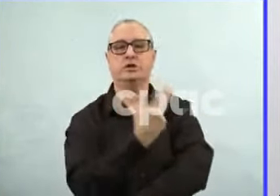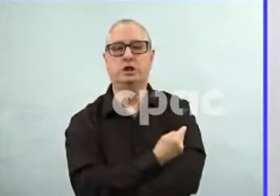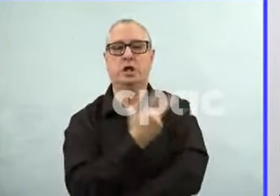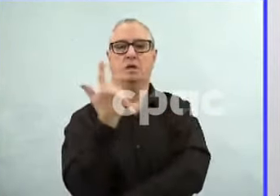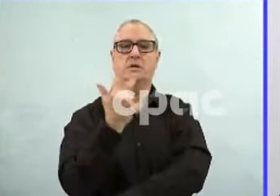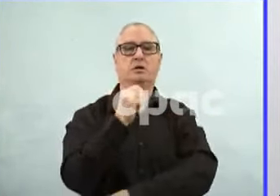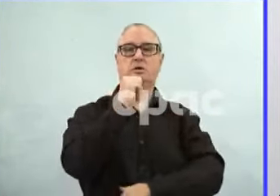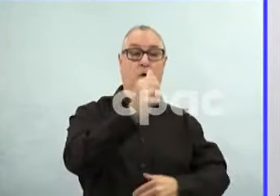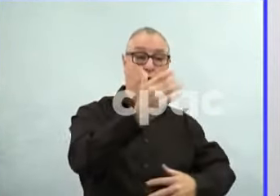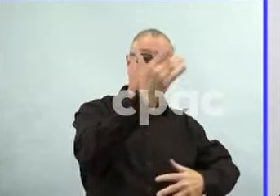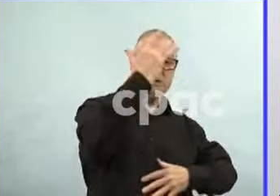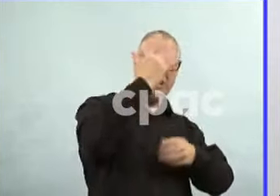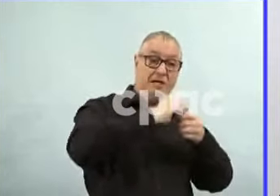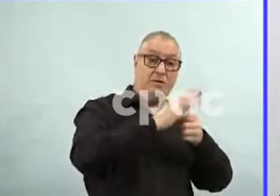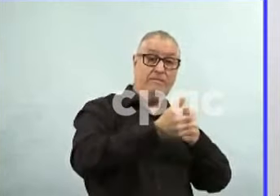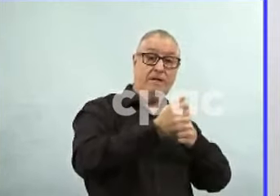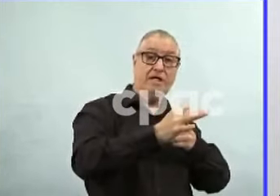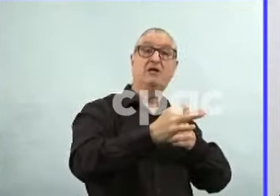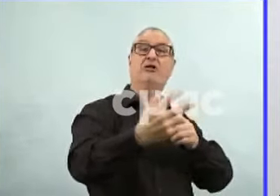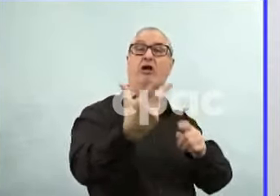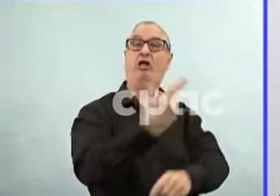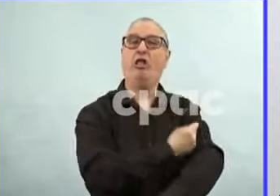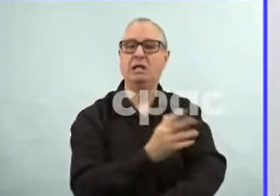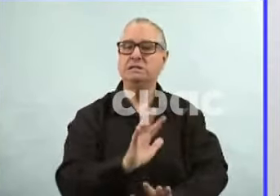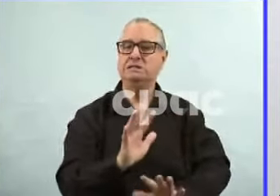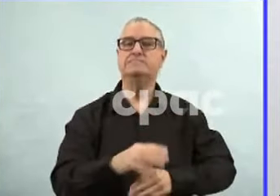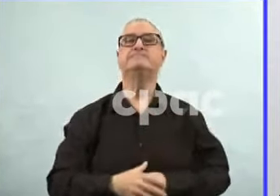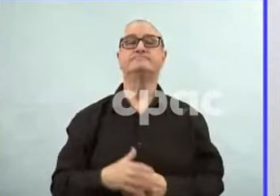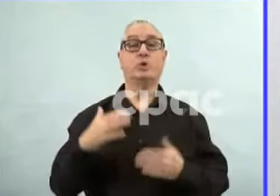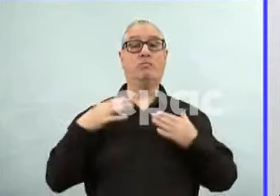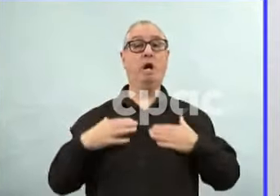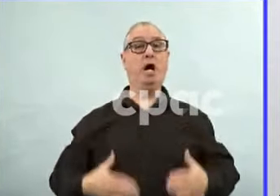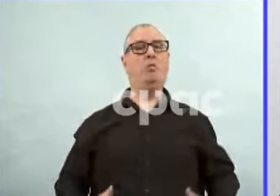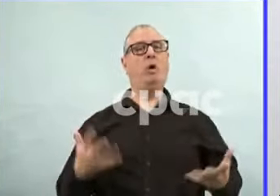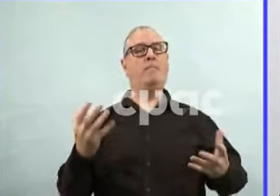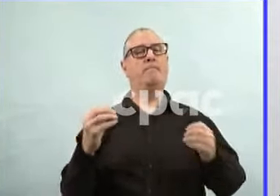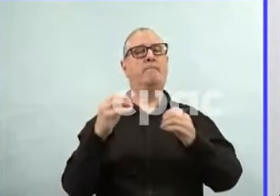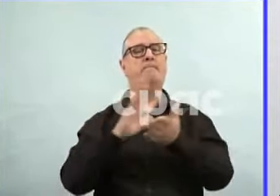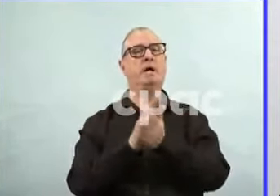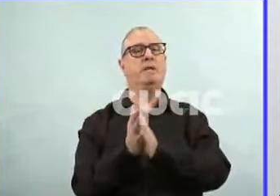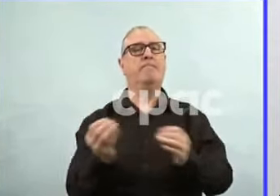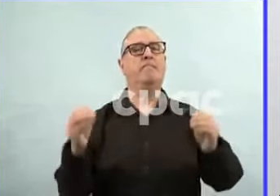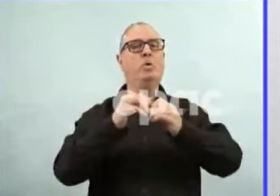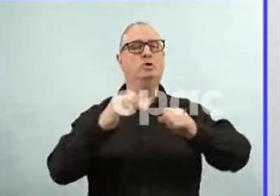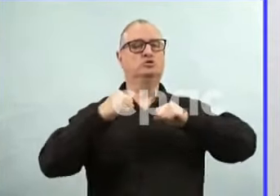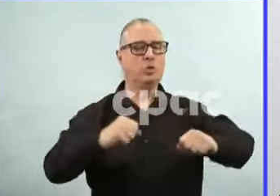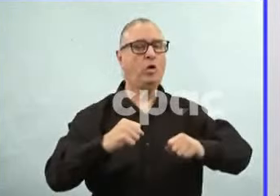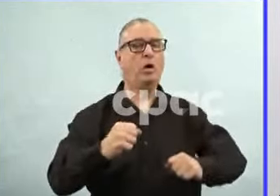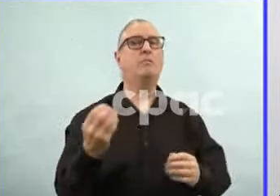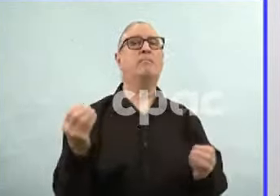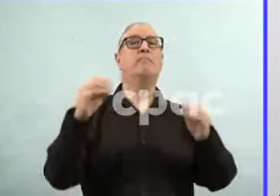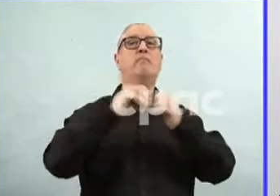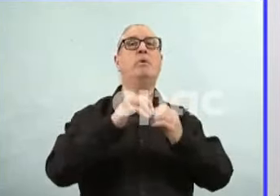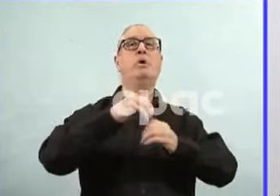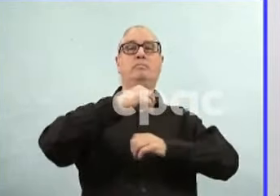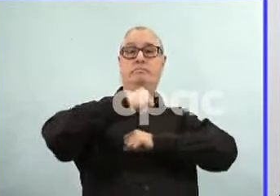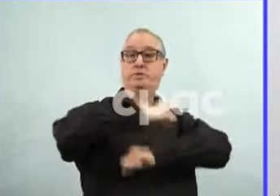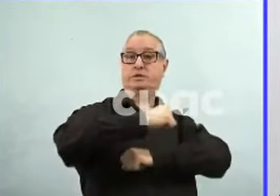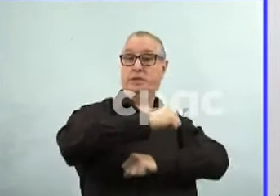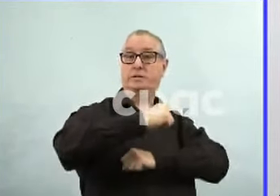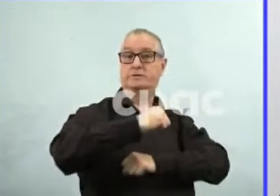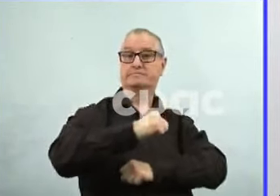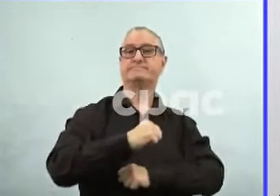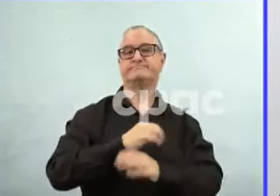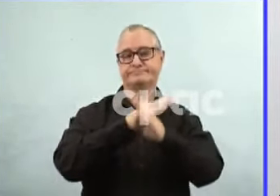hopefully this will then maximize the response of your next dose. So in Manitoba, we support this clinical guidance, but we also know that we